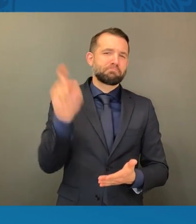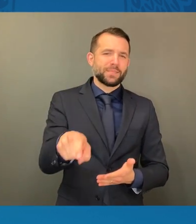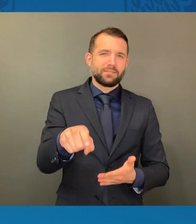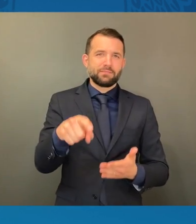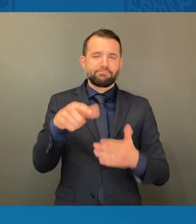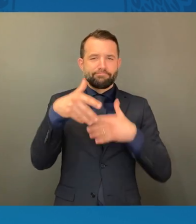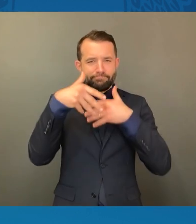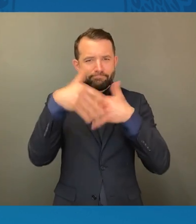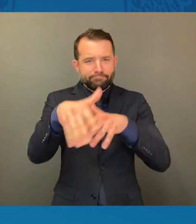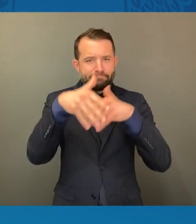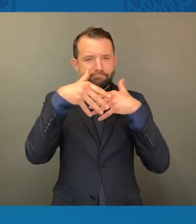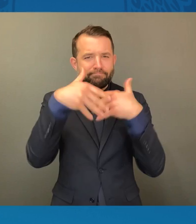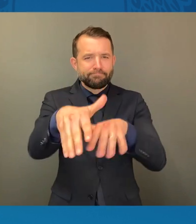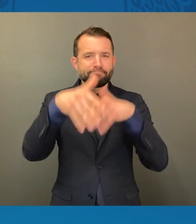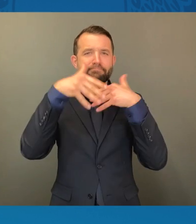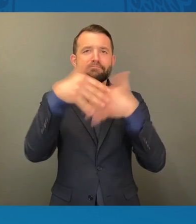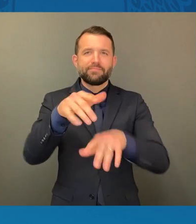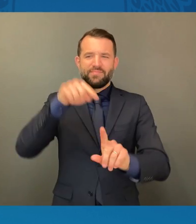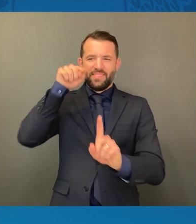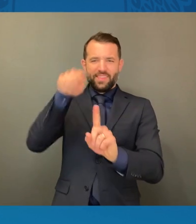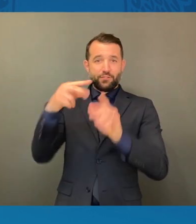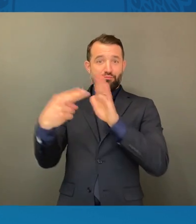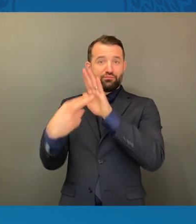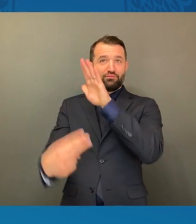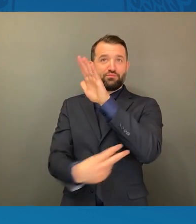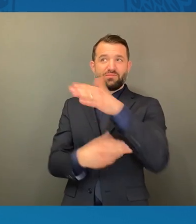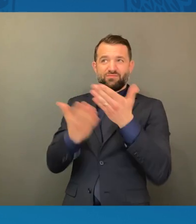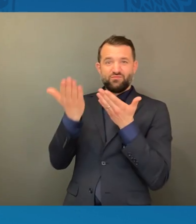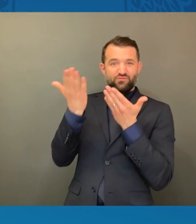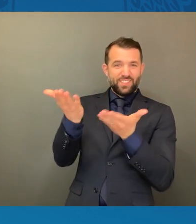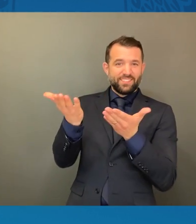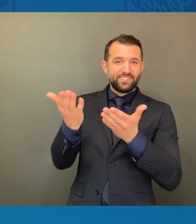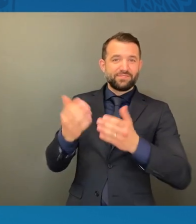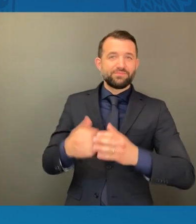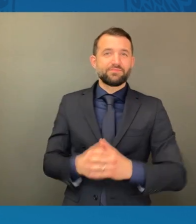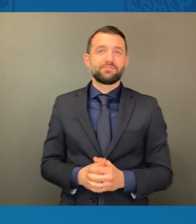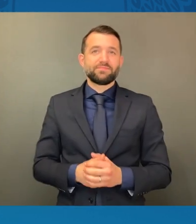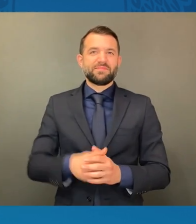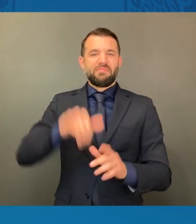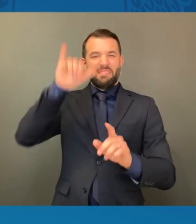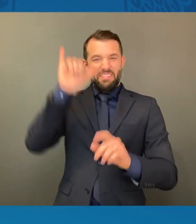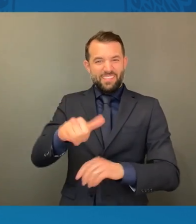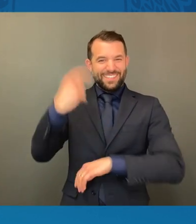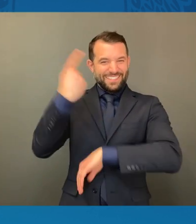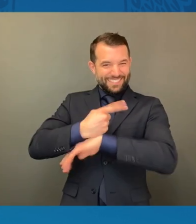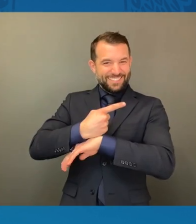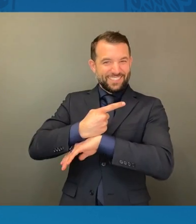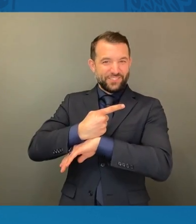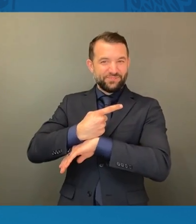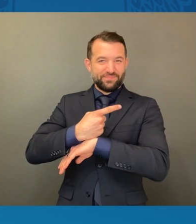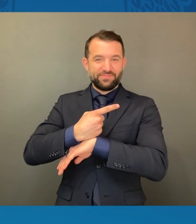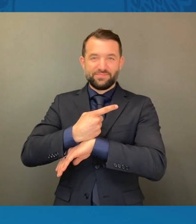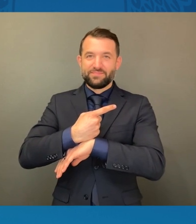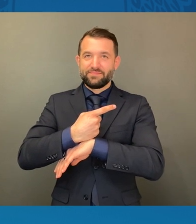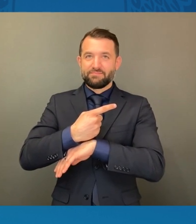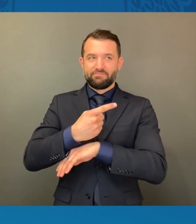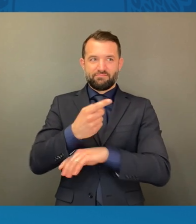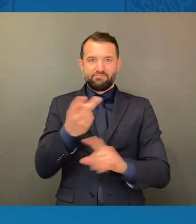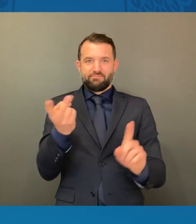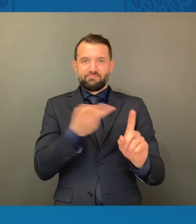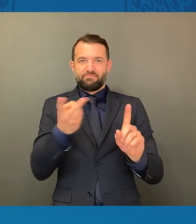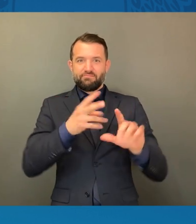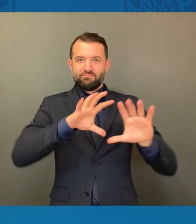On this bridge, on that day, they were prepared for the worst.